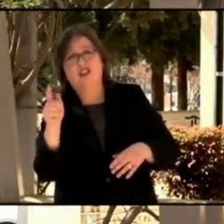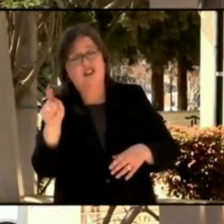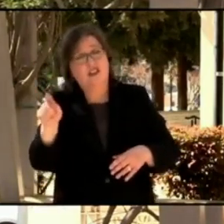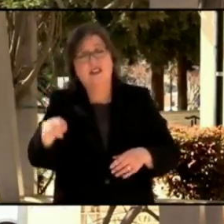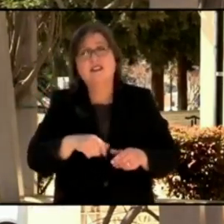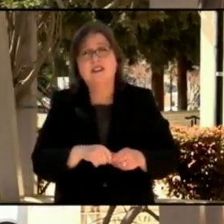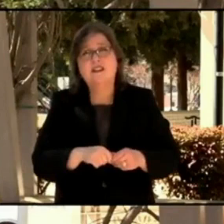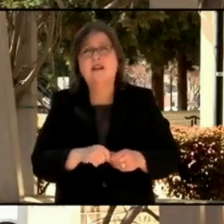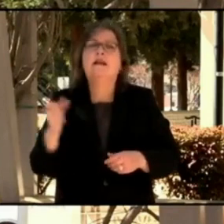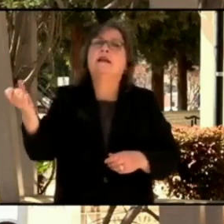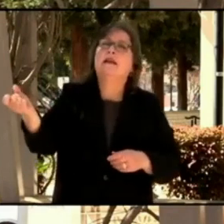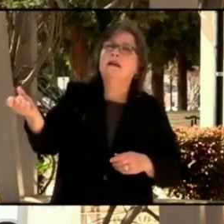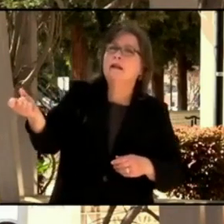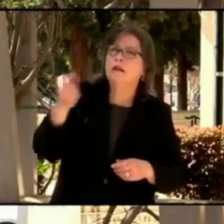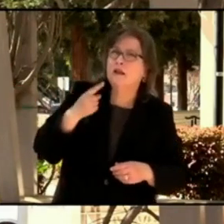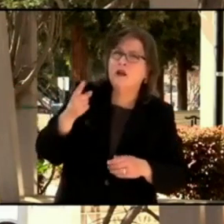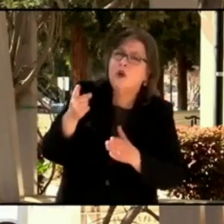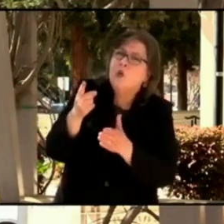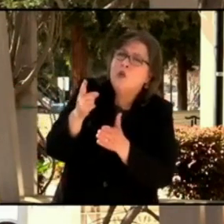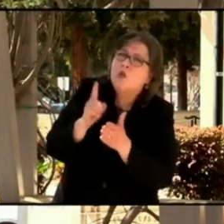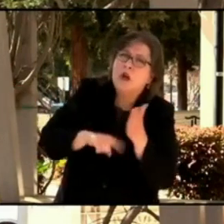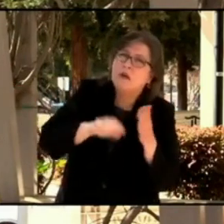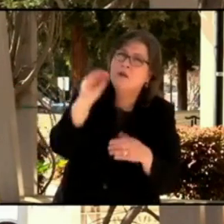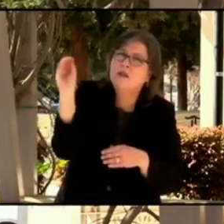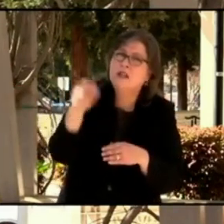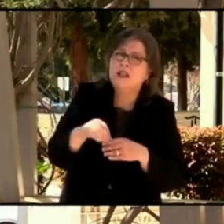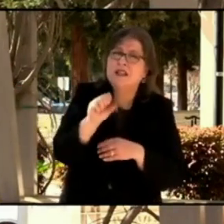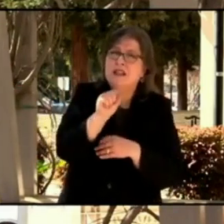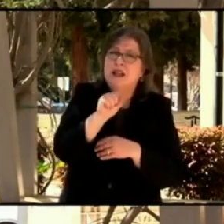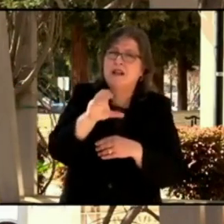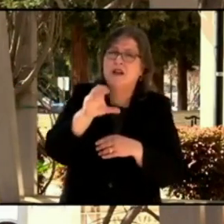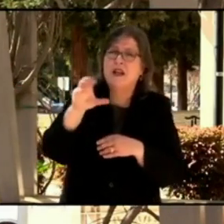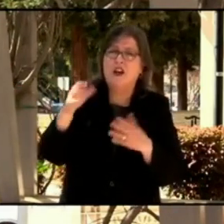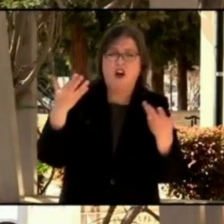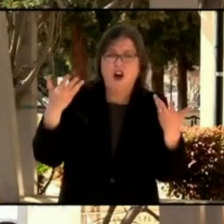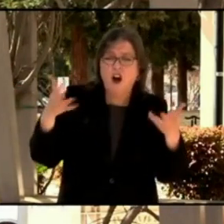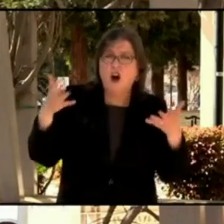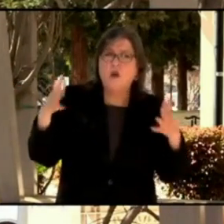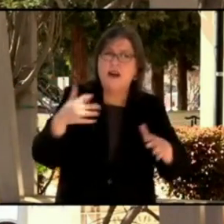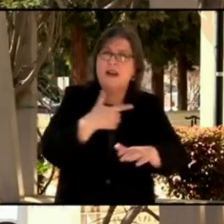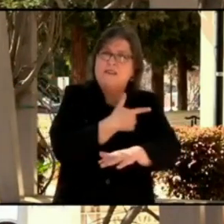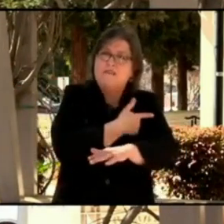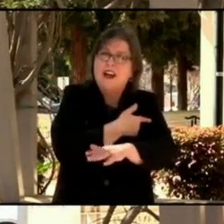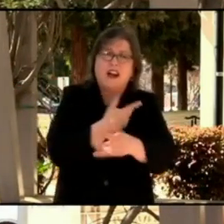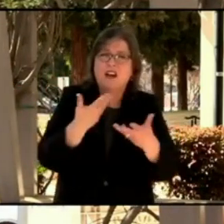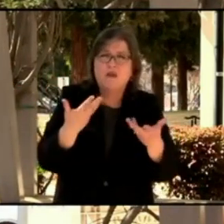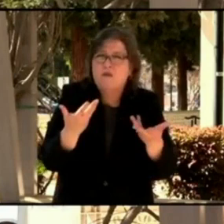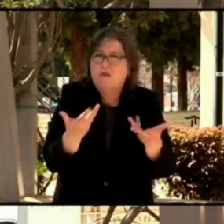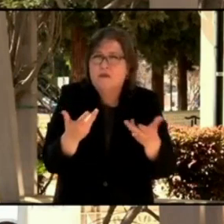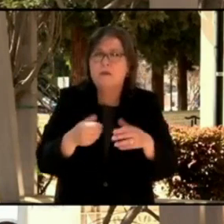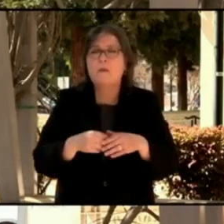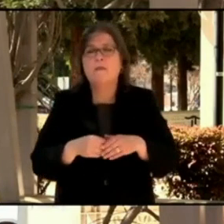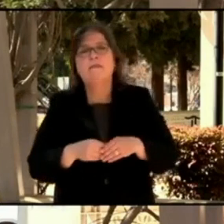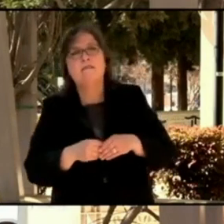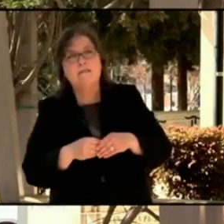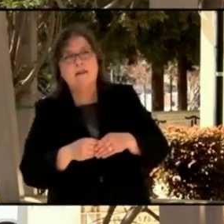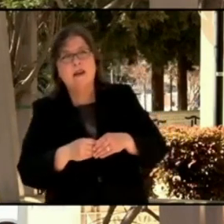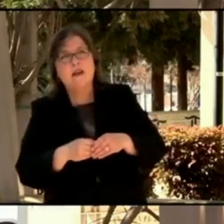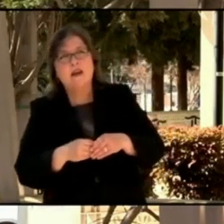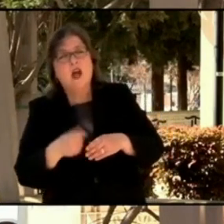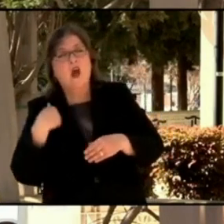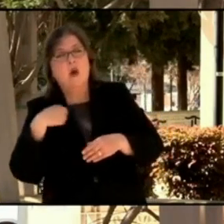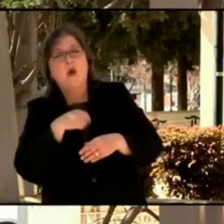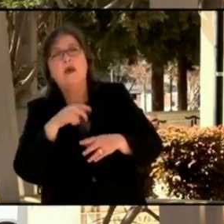So what percentage of Santa Clara County has been vaccinated? So we look at two things. We look at at least one dose and that for 16 years